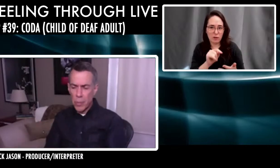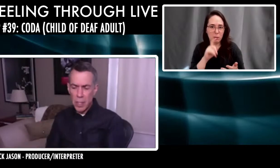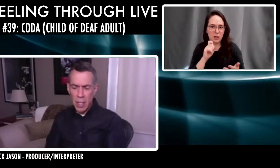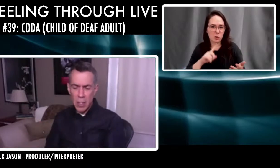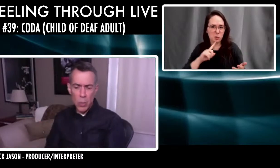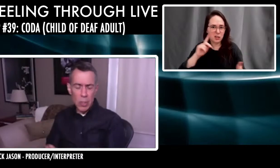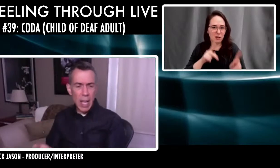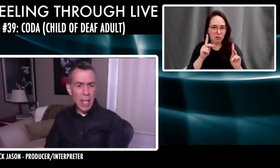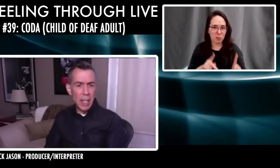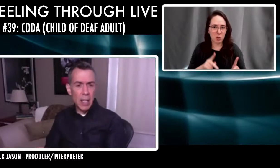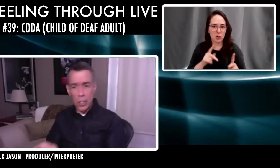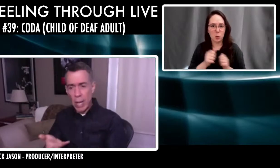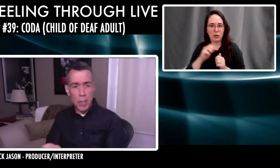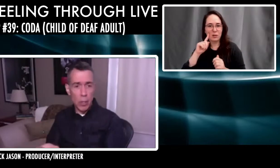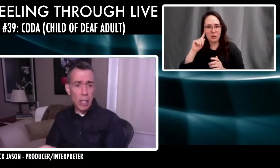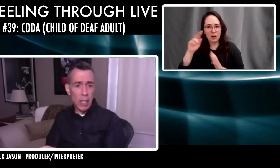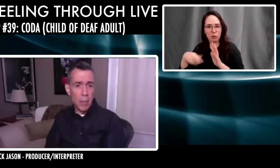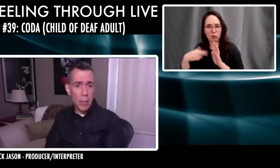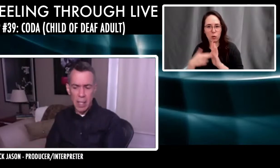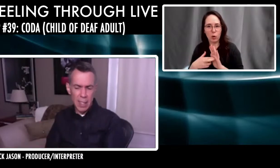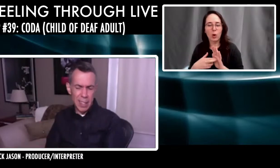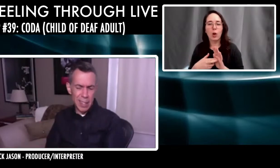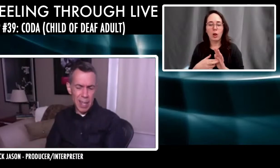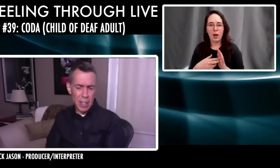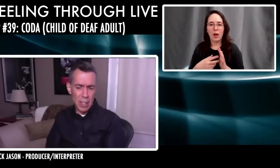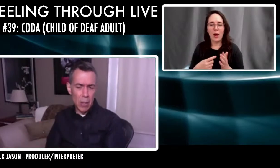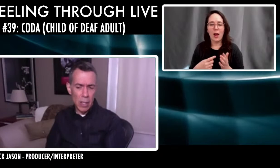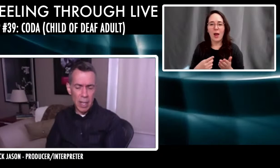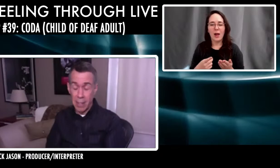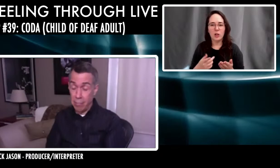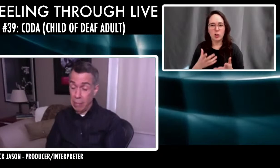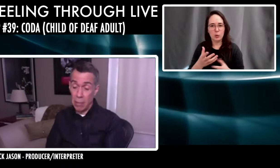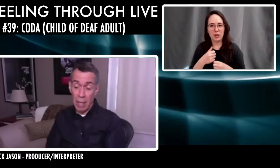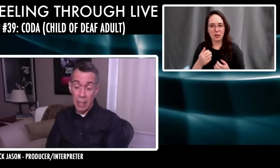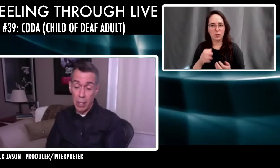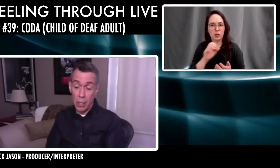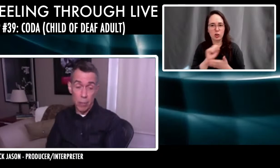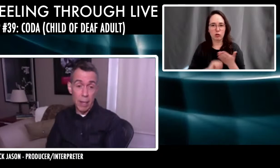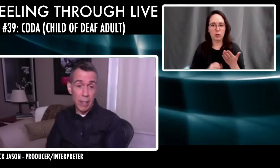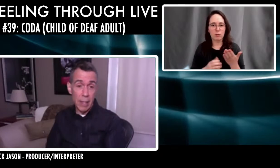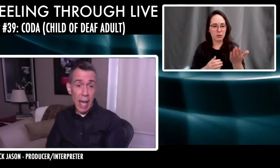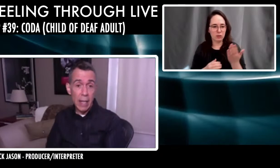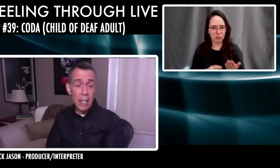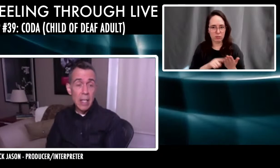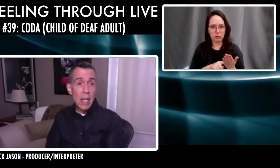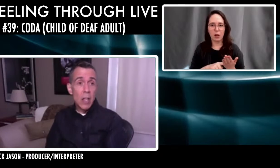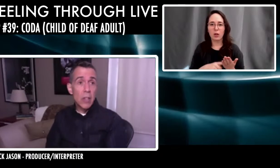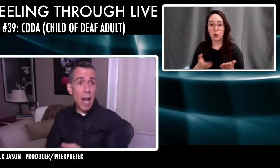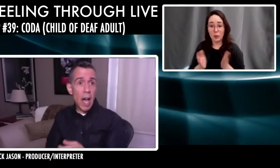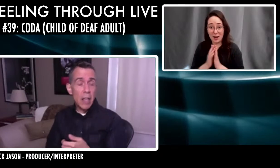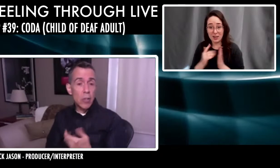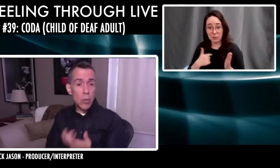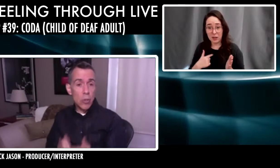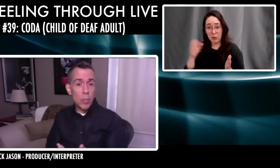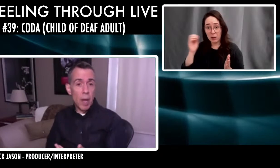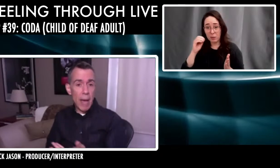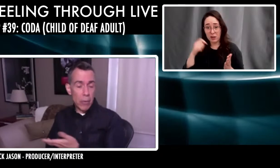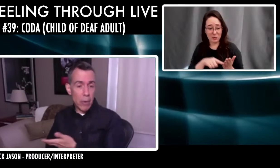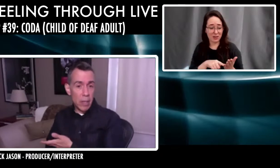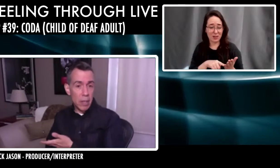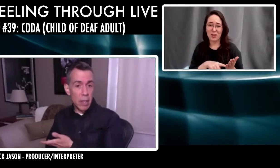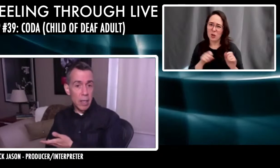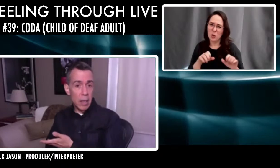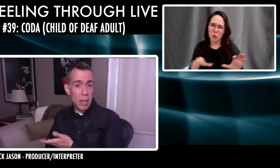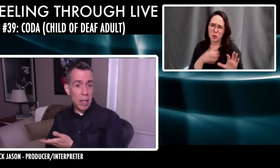kinds of scripts that she was getting. And she would ask me to look at them and say, this is how does this look? And I said, well, I think you'd do better than that, that I use my